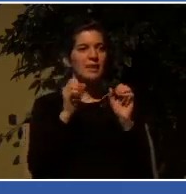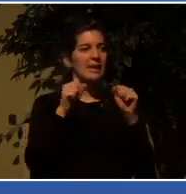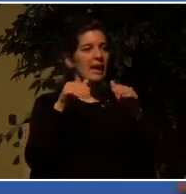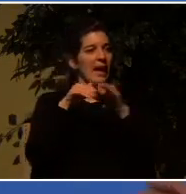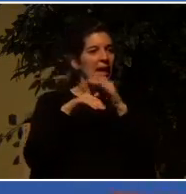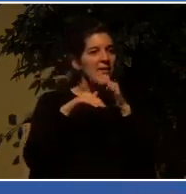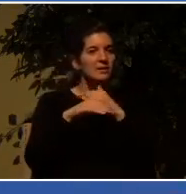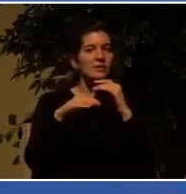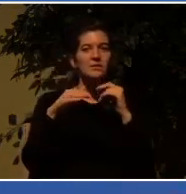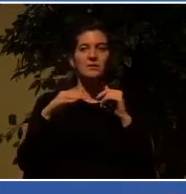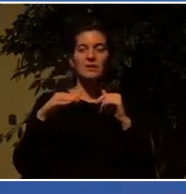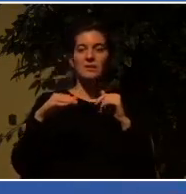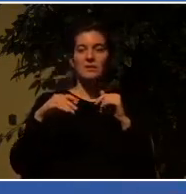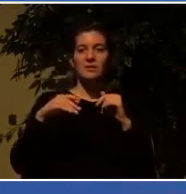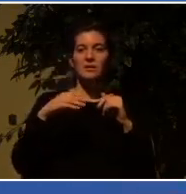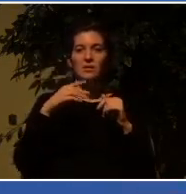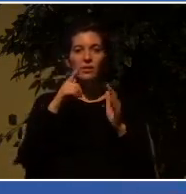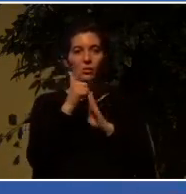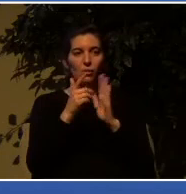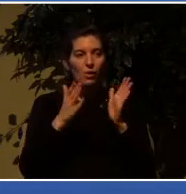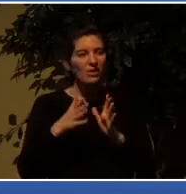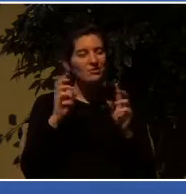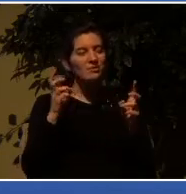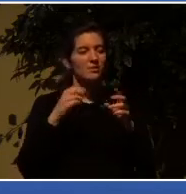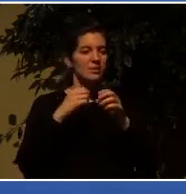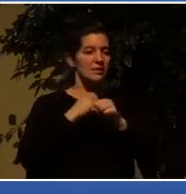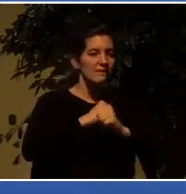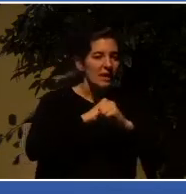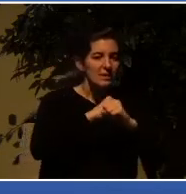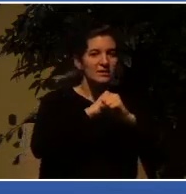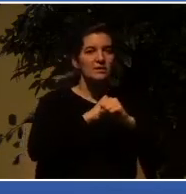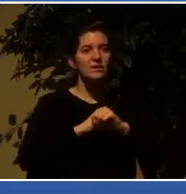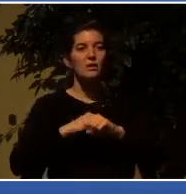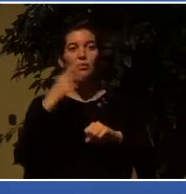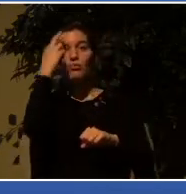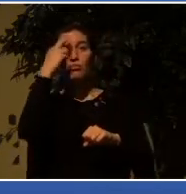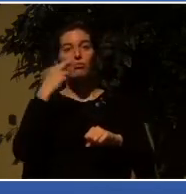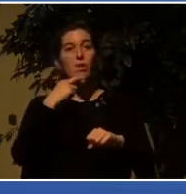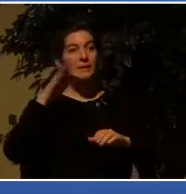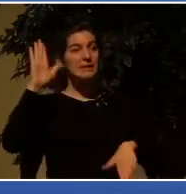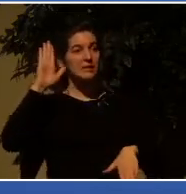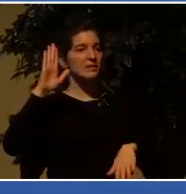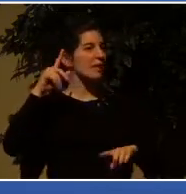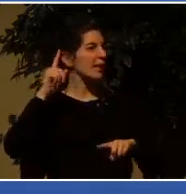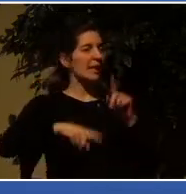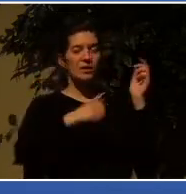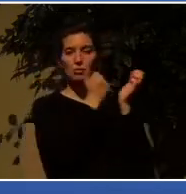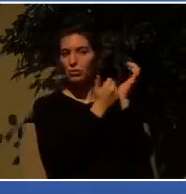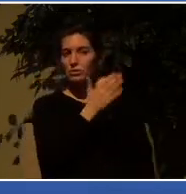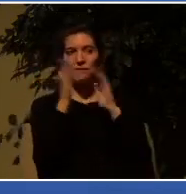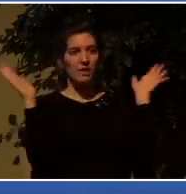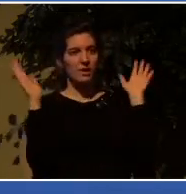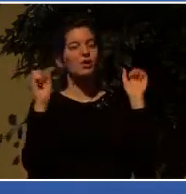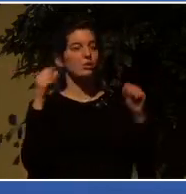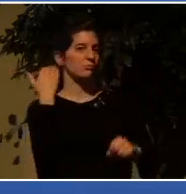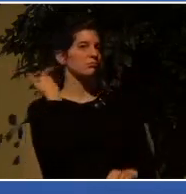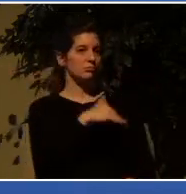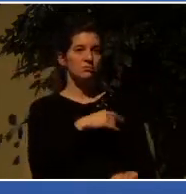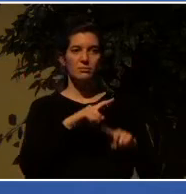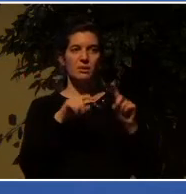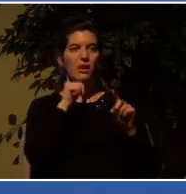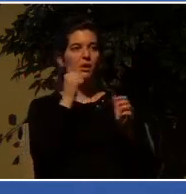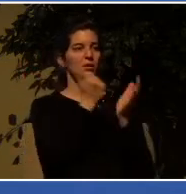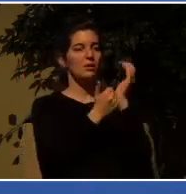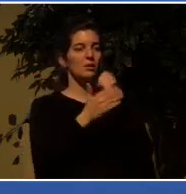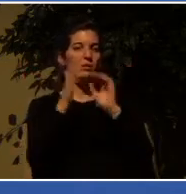and the punishment had to be fair. Roman citizens couldn't be crucified. For example, they could only be beheaded if they were guilty